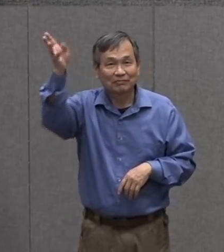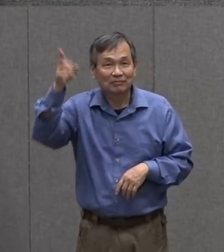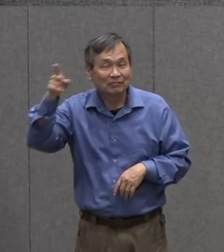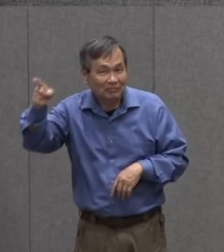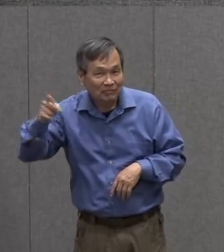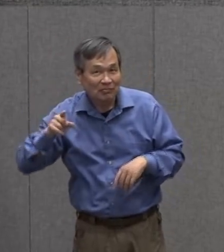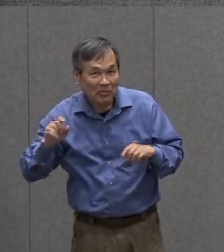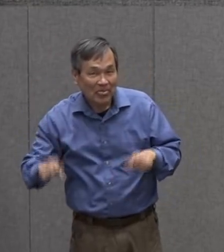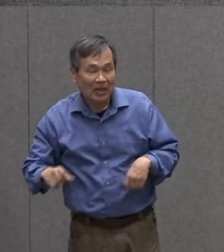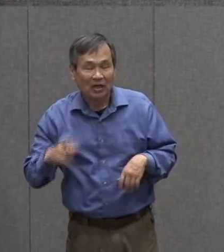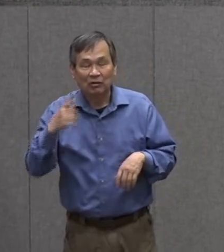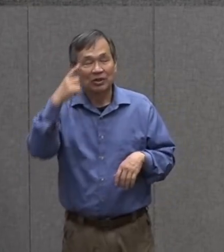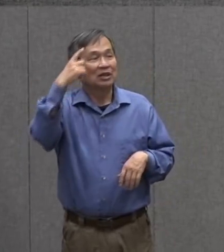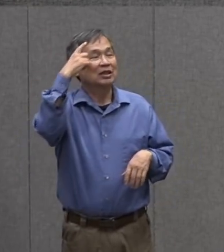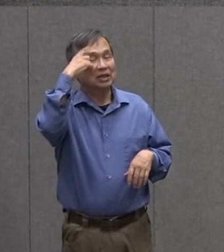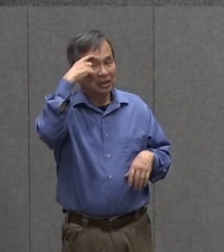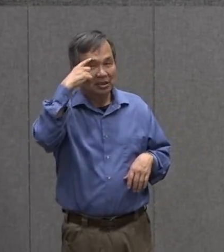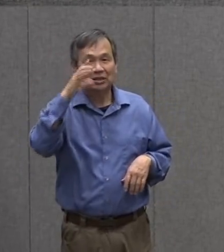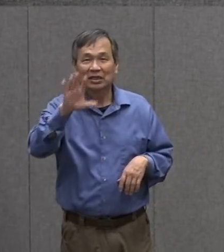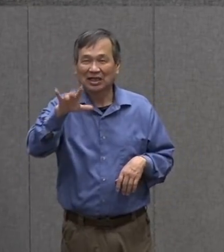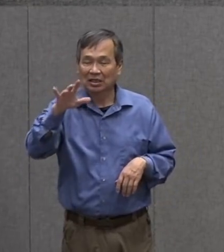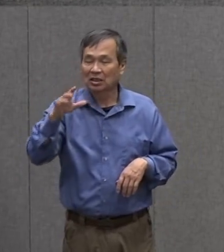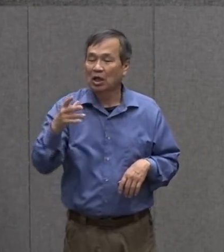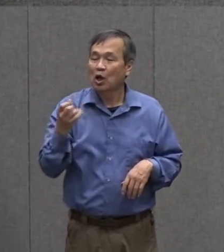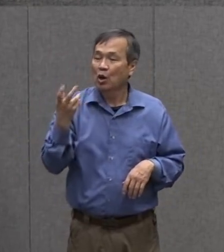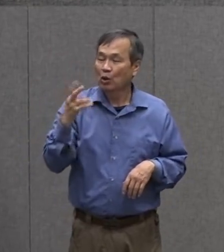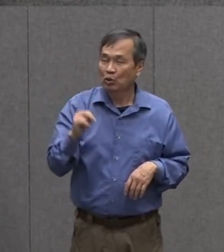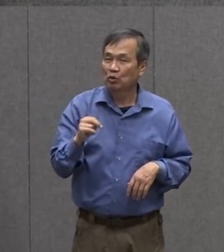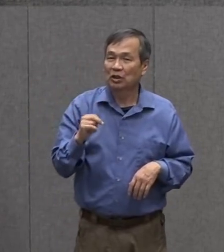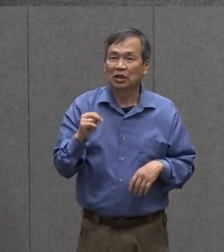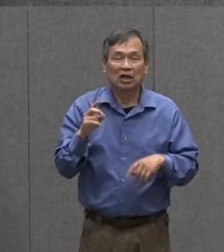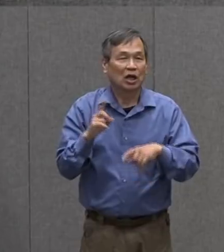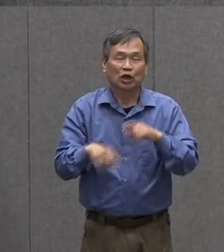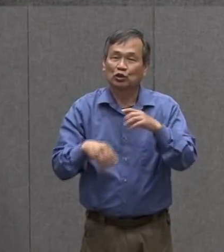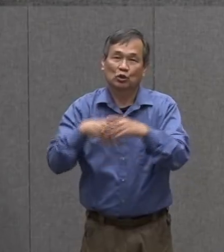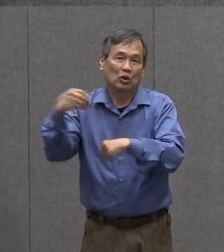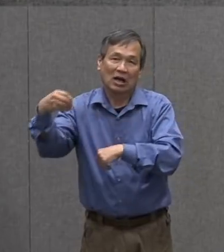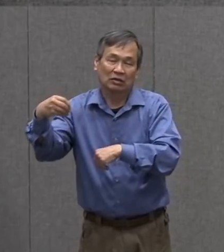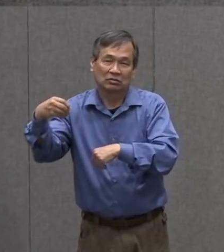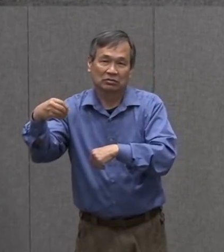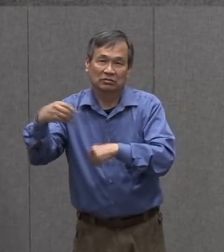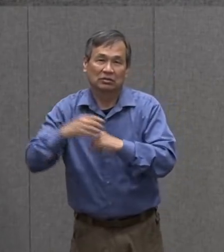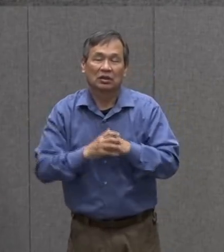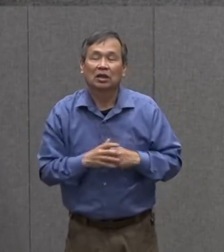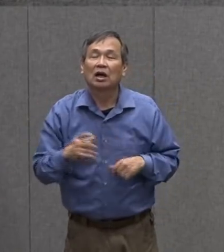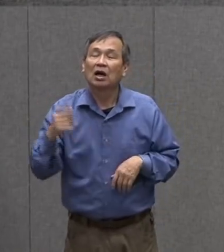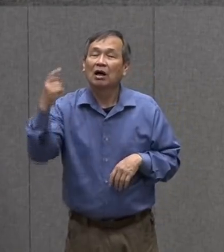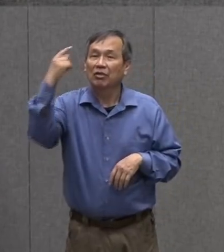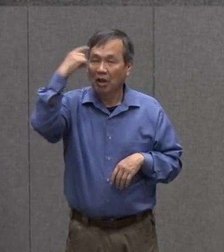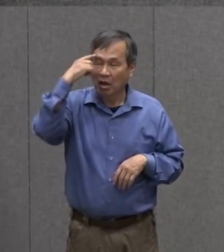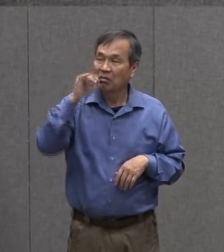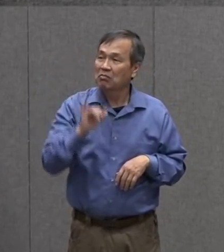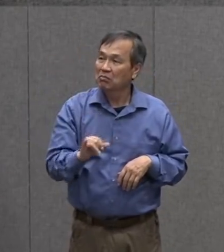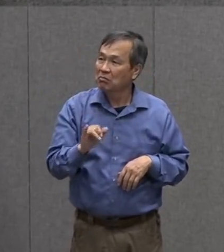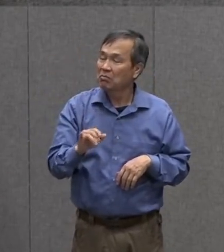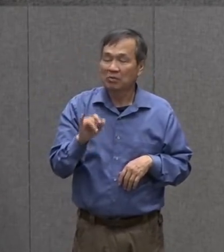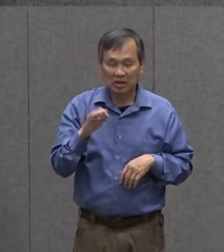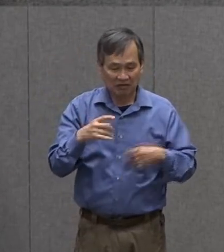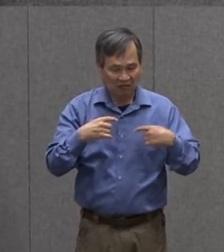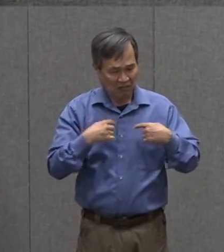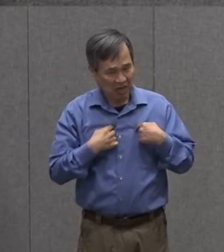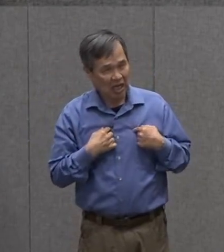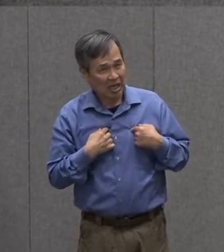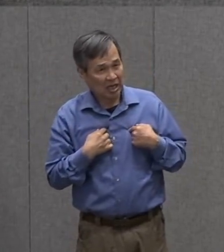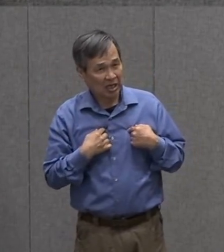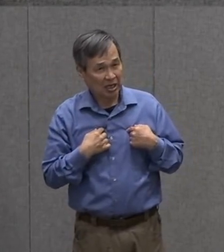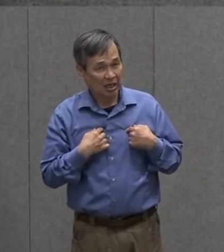and i was thinking about that the other day when i couldn't go outside and i thought if i were a bird